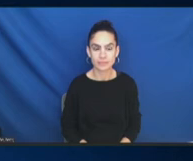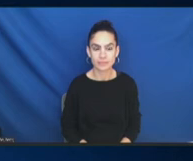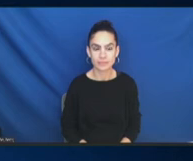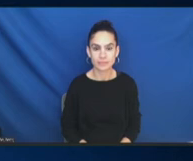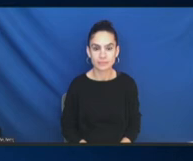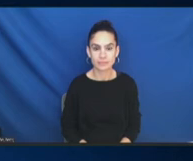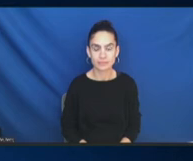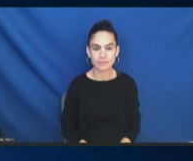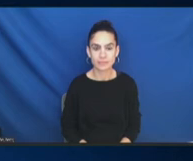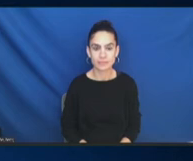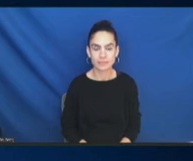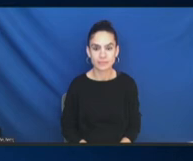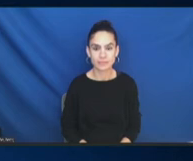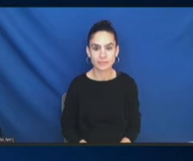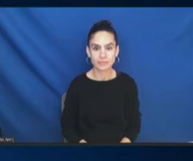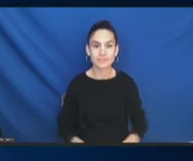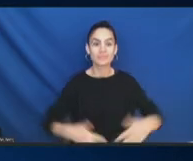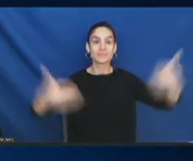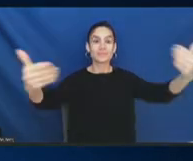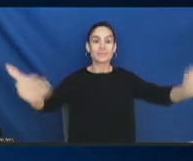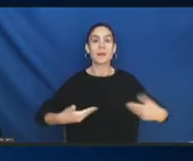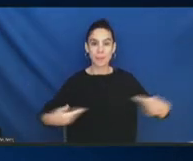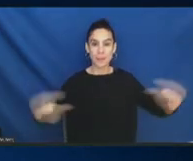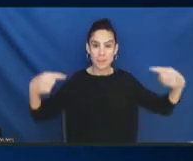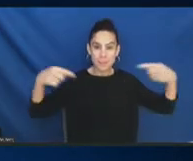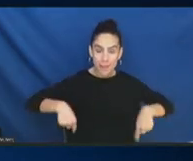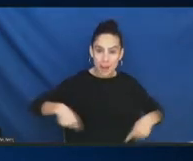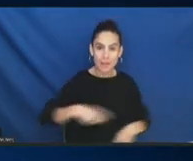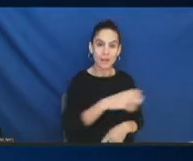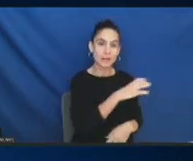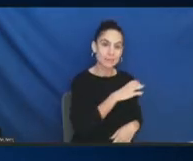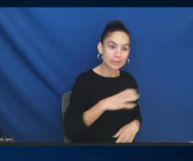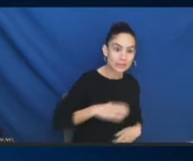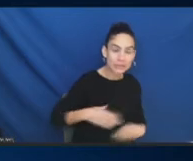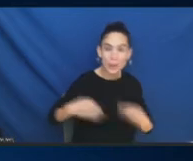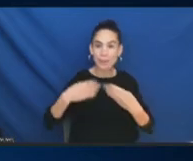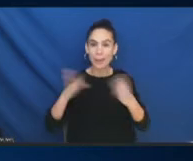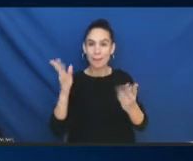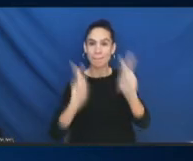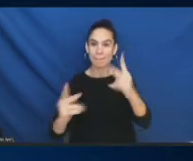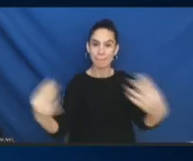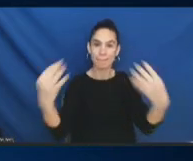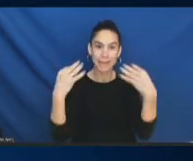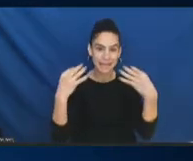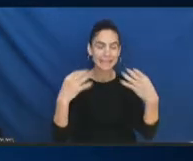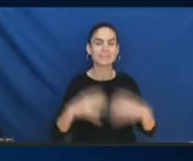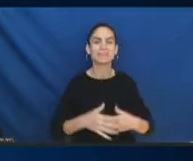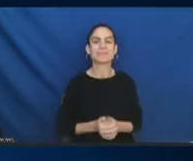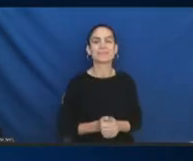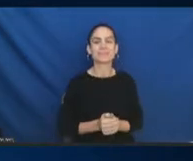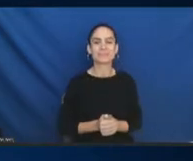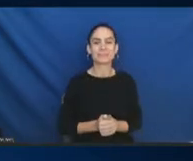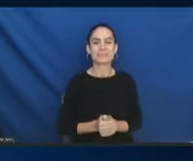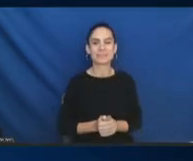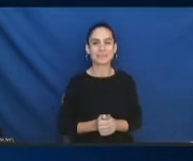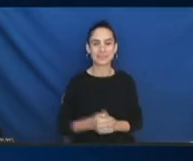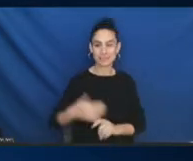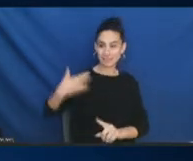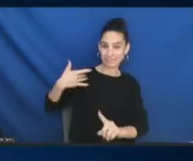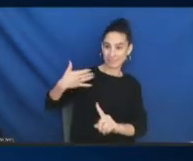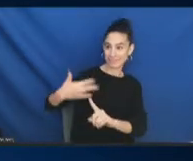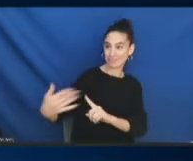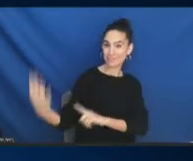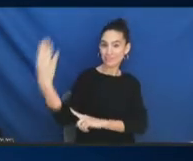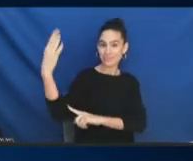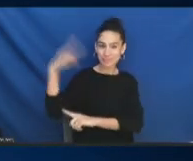Welcome back, Commissioners. Welcome back, public. Super, that was a great morning. I mean, there was so much information there. I think my head is